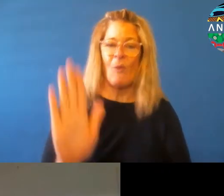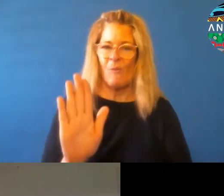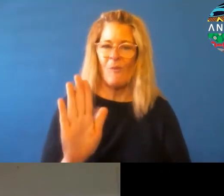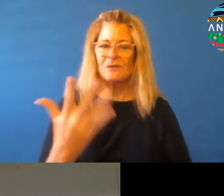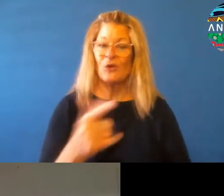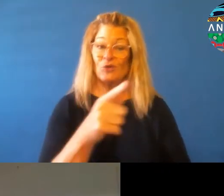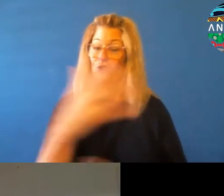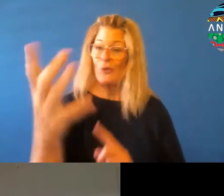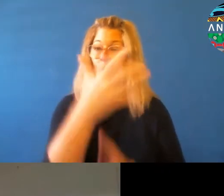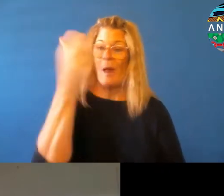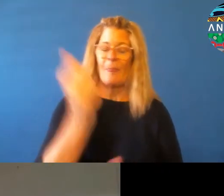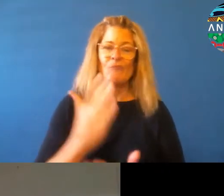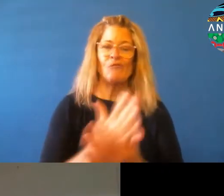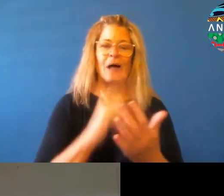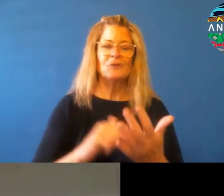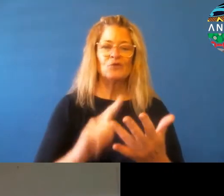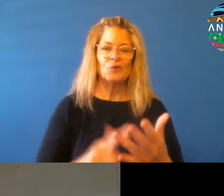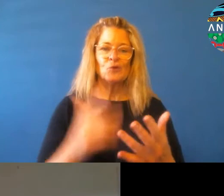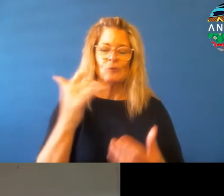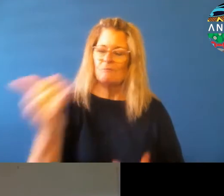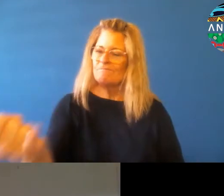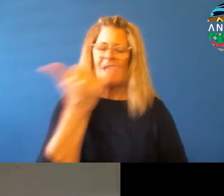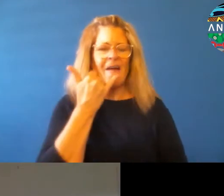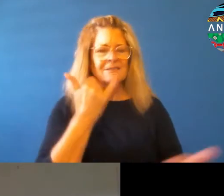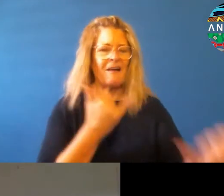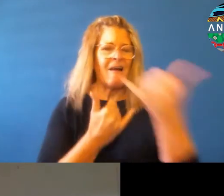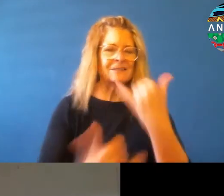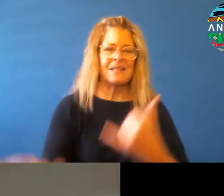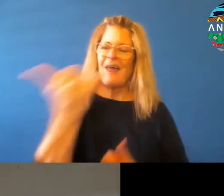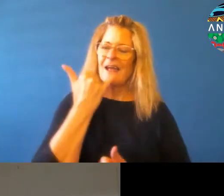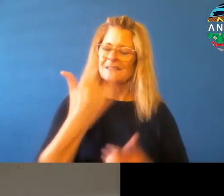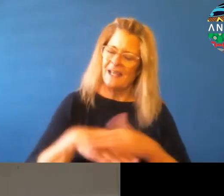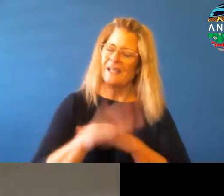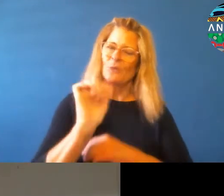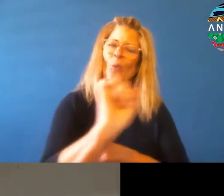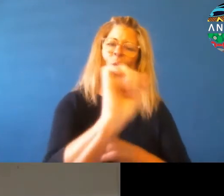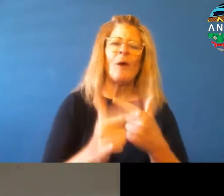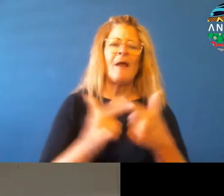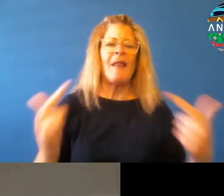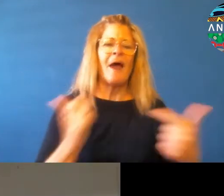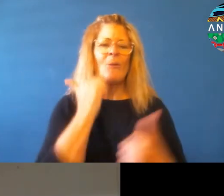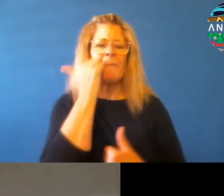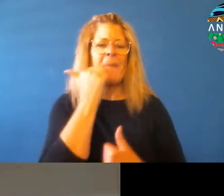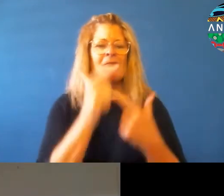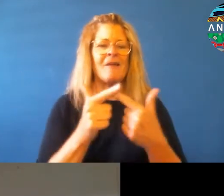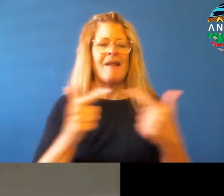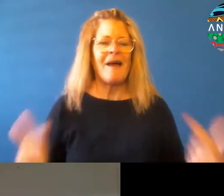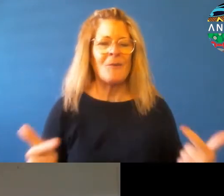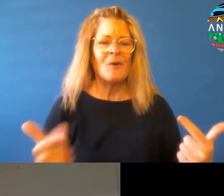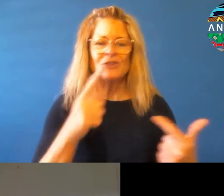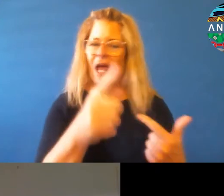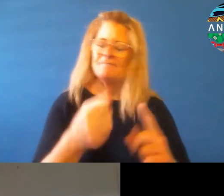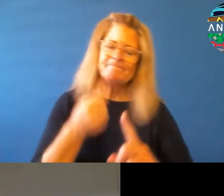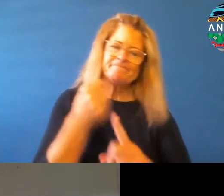But she won the right to continue answering those phone calls in, uh, Māori and has continued to campaign